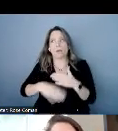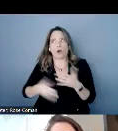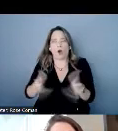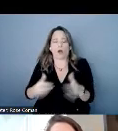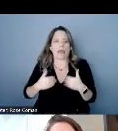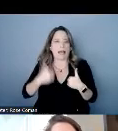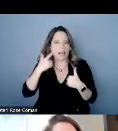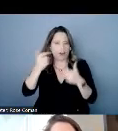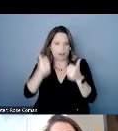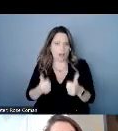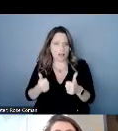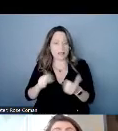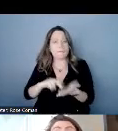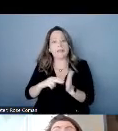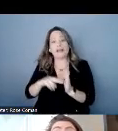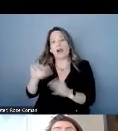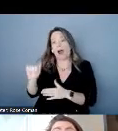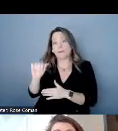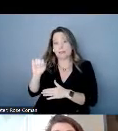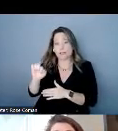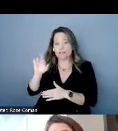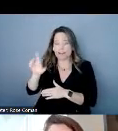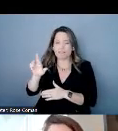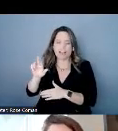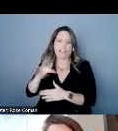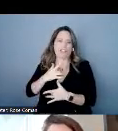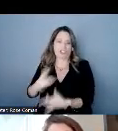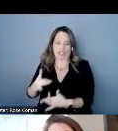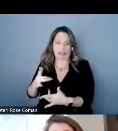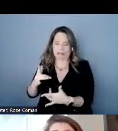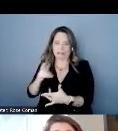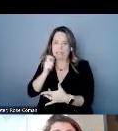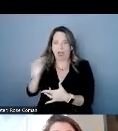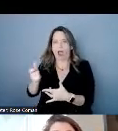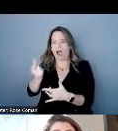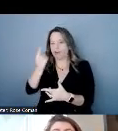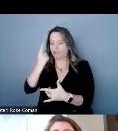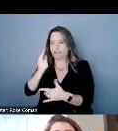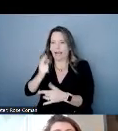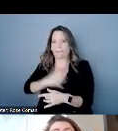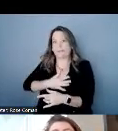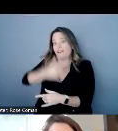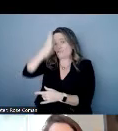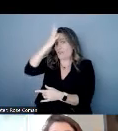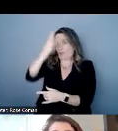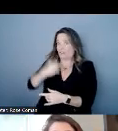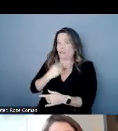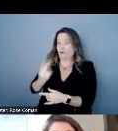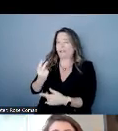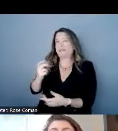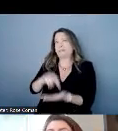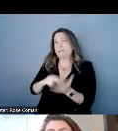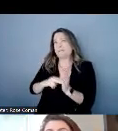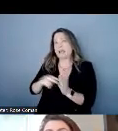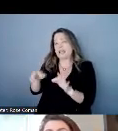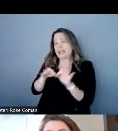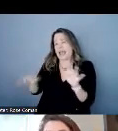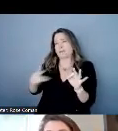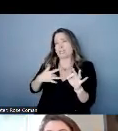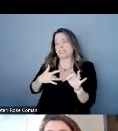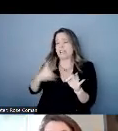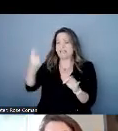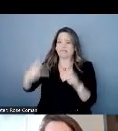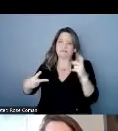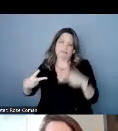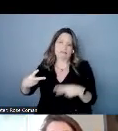speech recognition engines generally have no idea what to do with his voice so the captions are maybe 50 percent accurate which doesn't lead